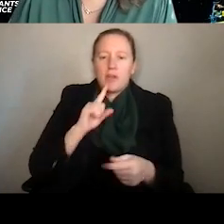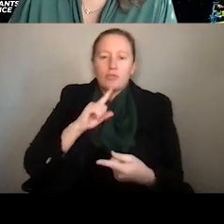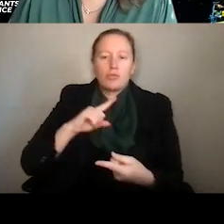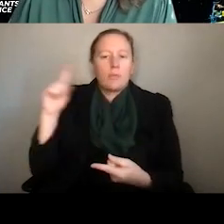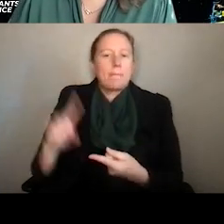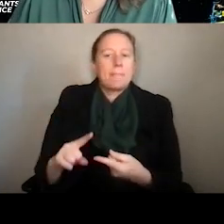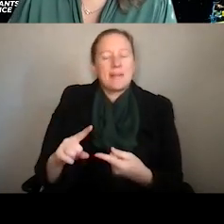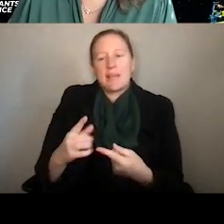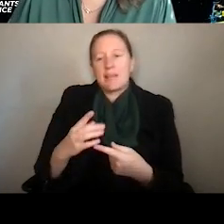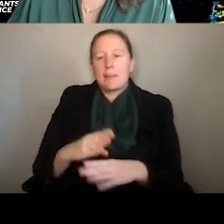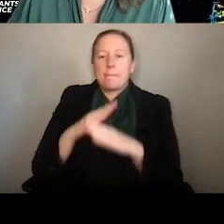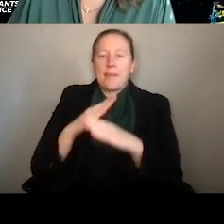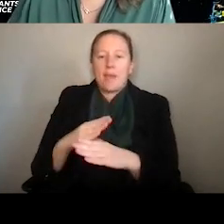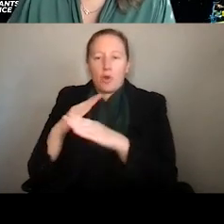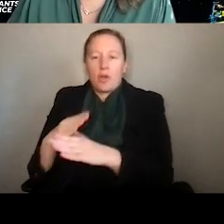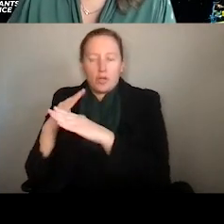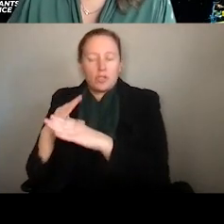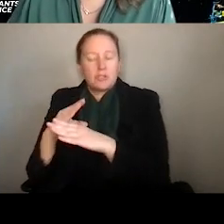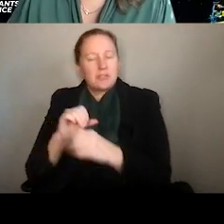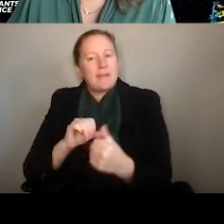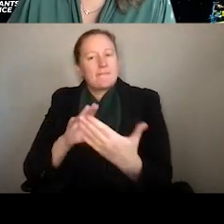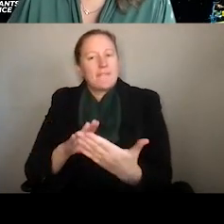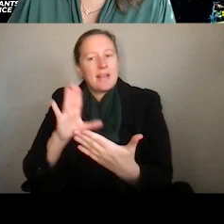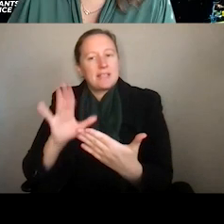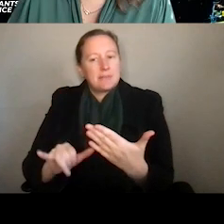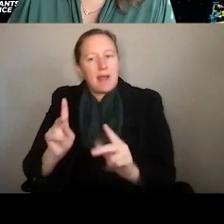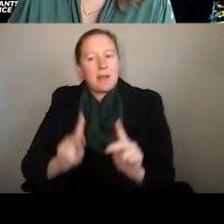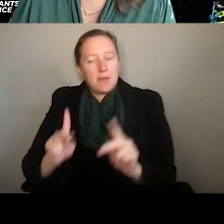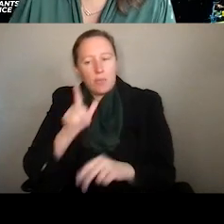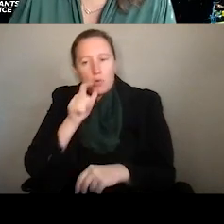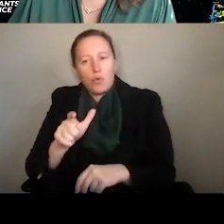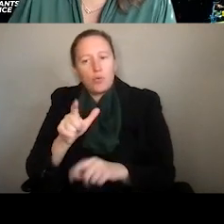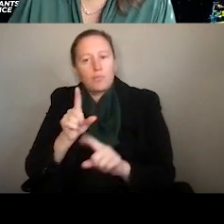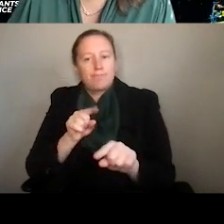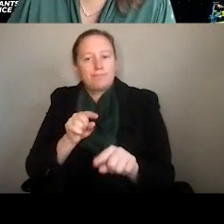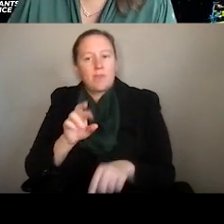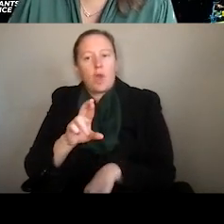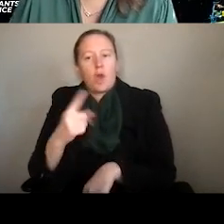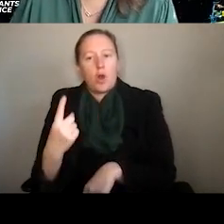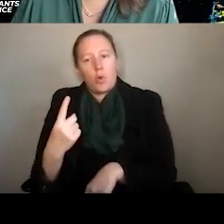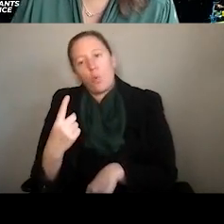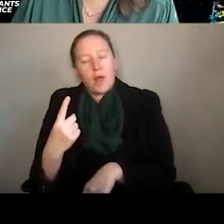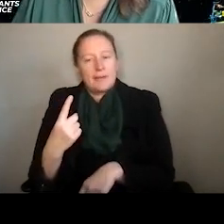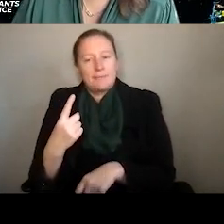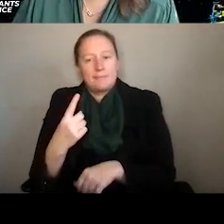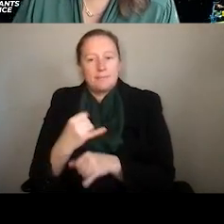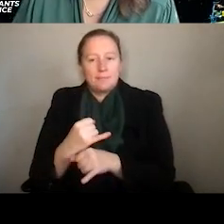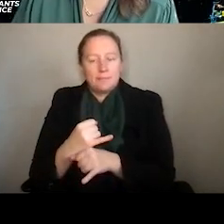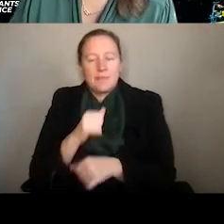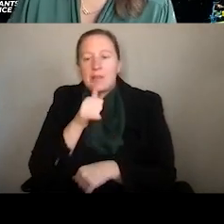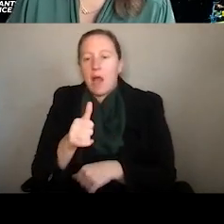barriers faced by geoscience faculty at non-R1 institutions when submitting proposals and obtaining federal funding.